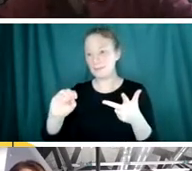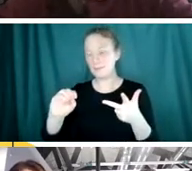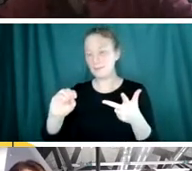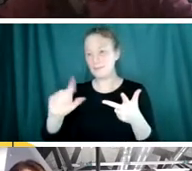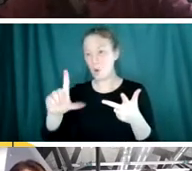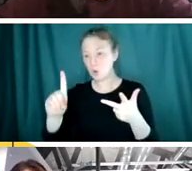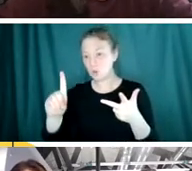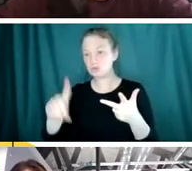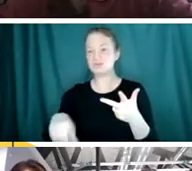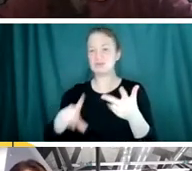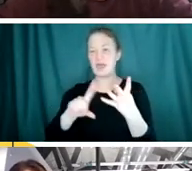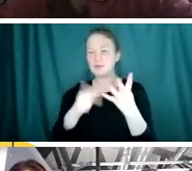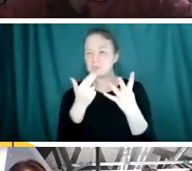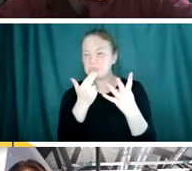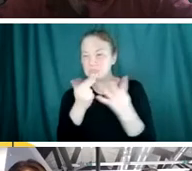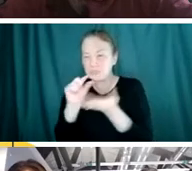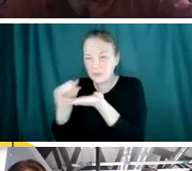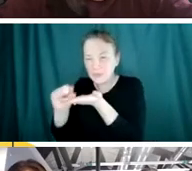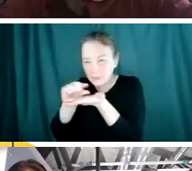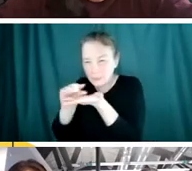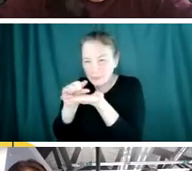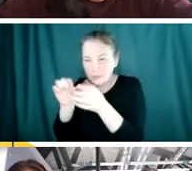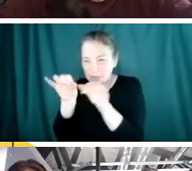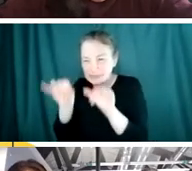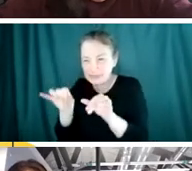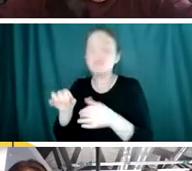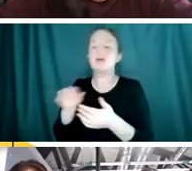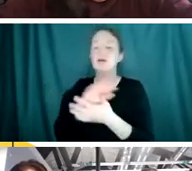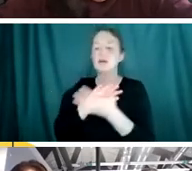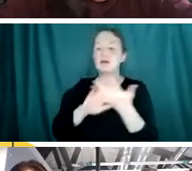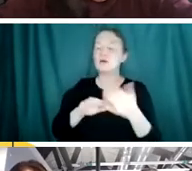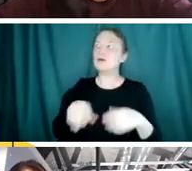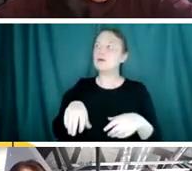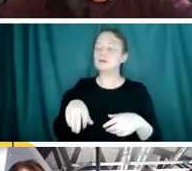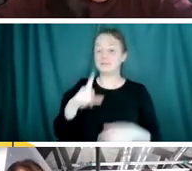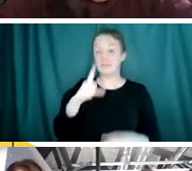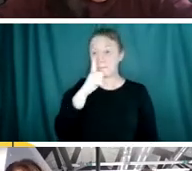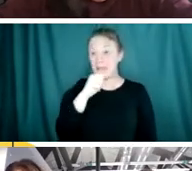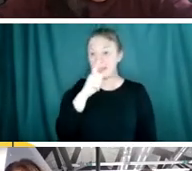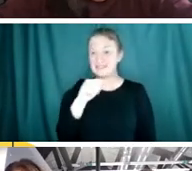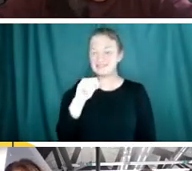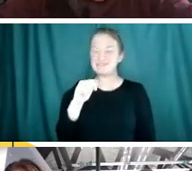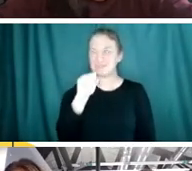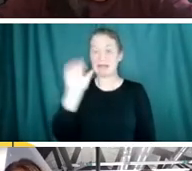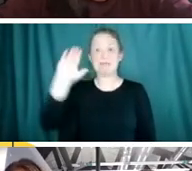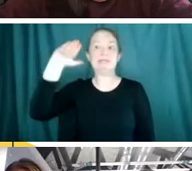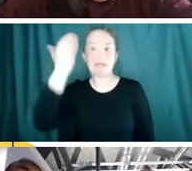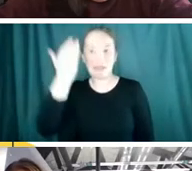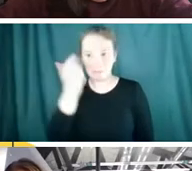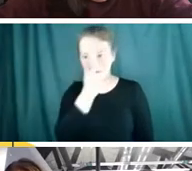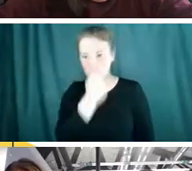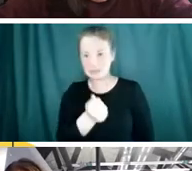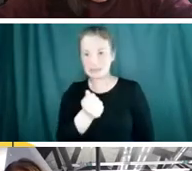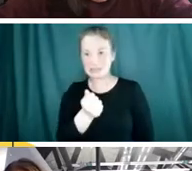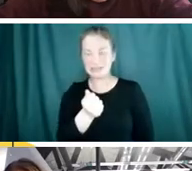systems. But I, I have to say that even though mice don't seem like they'd be the place